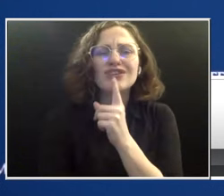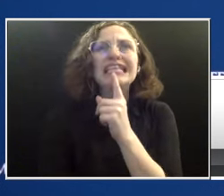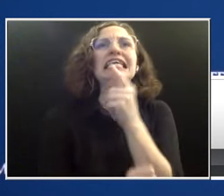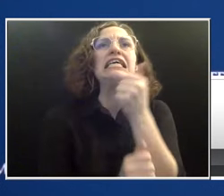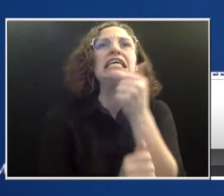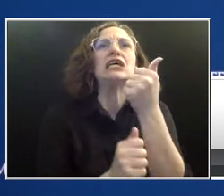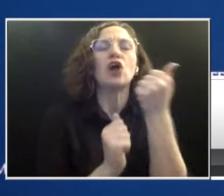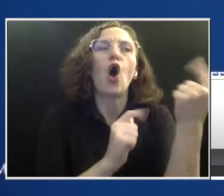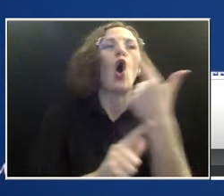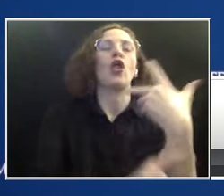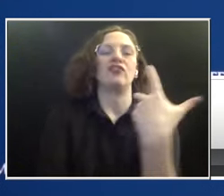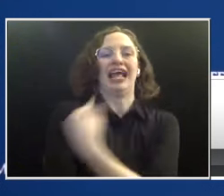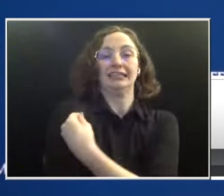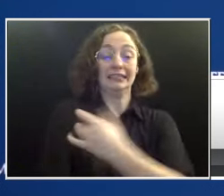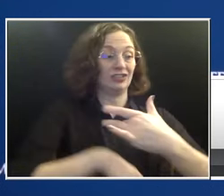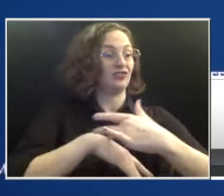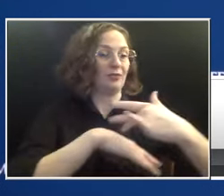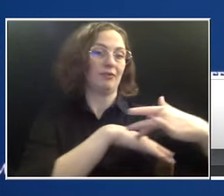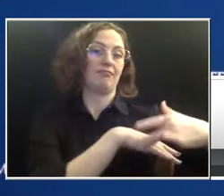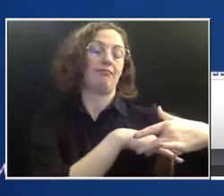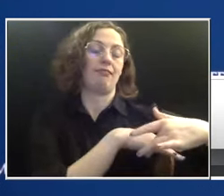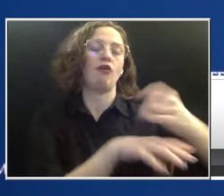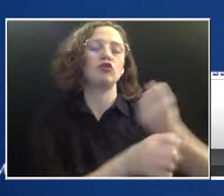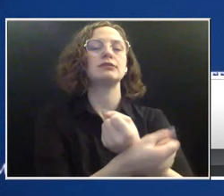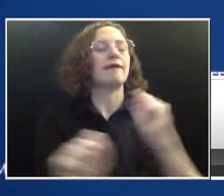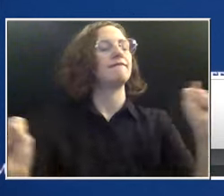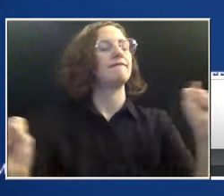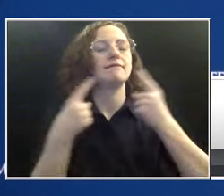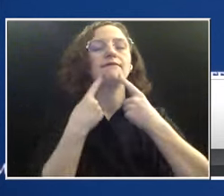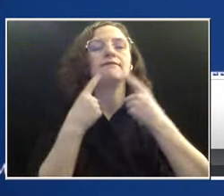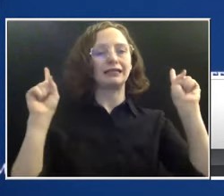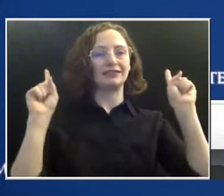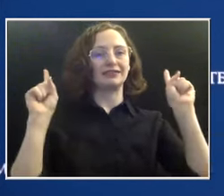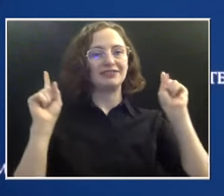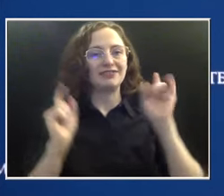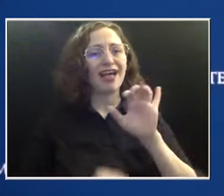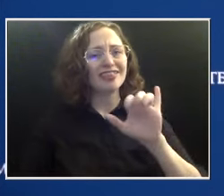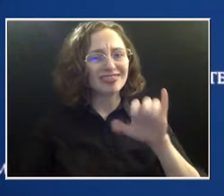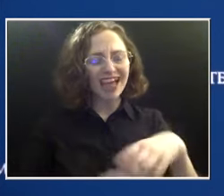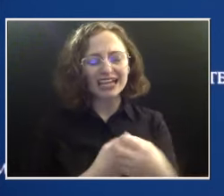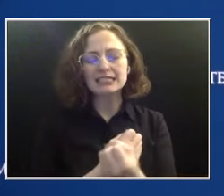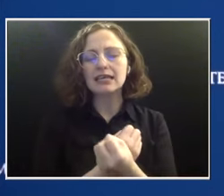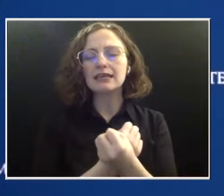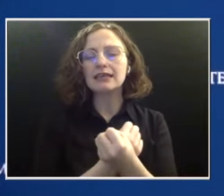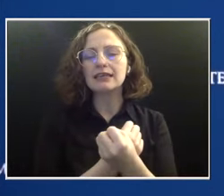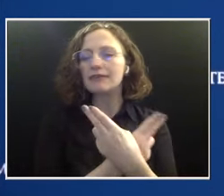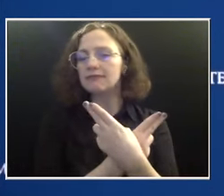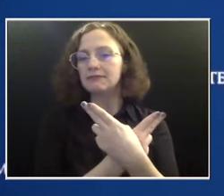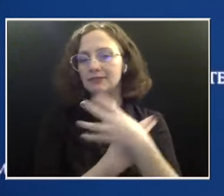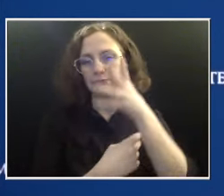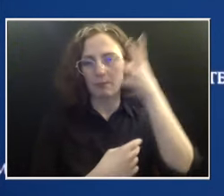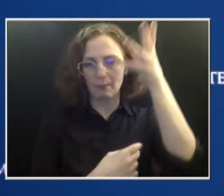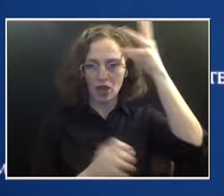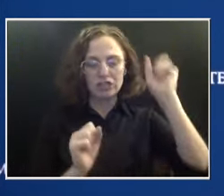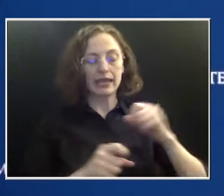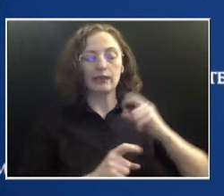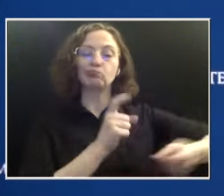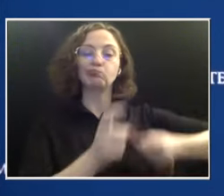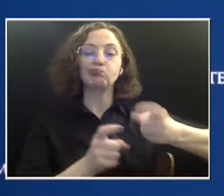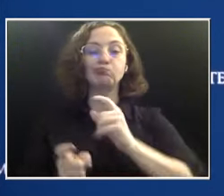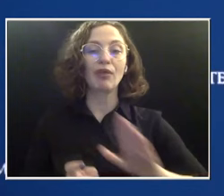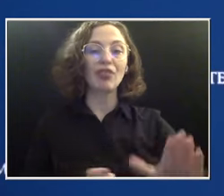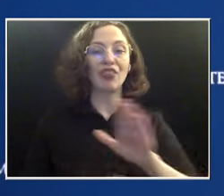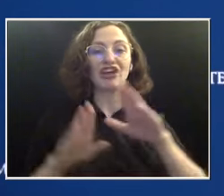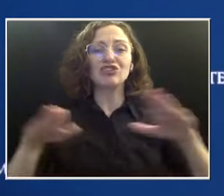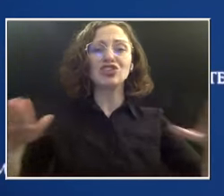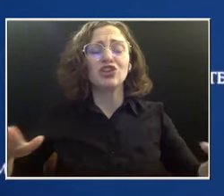safe and efficacious. And this is a gift that parents can give to their children to help prevent cancers in the future. It is safe